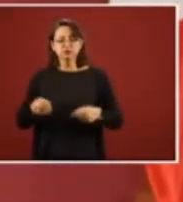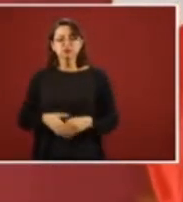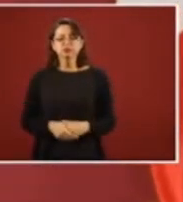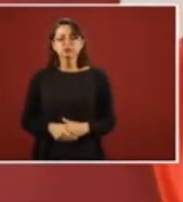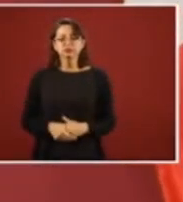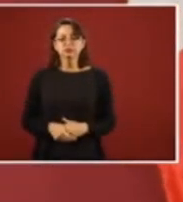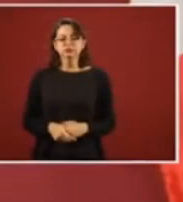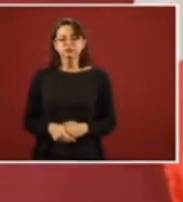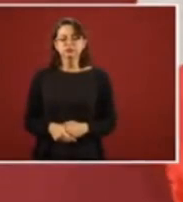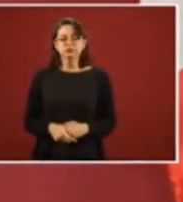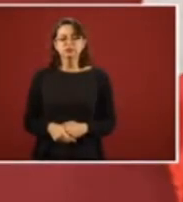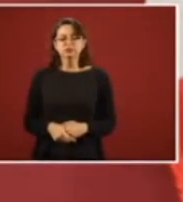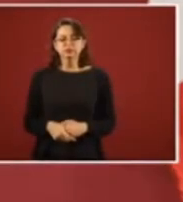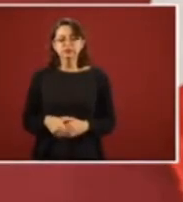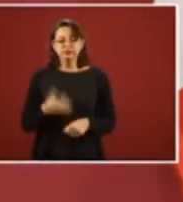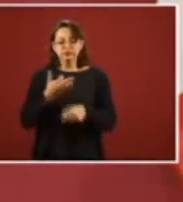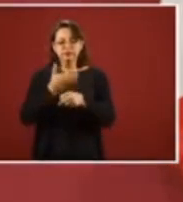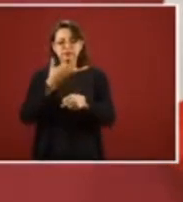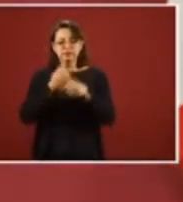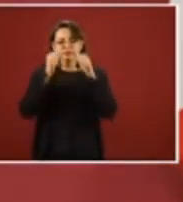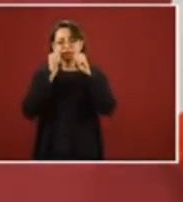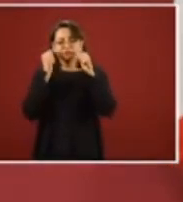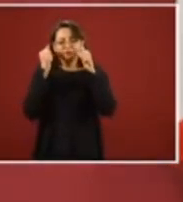the